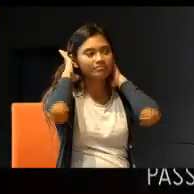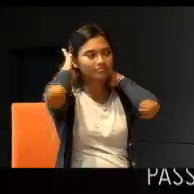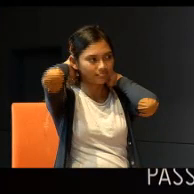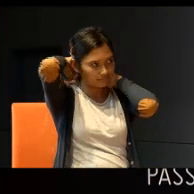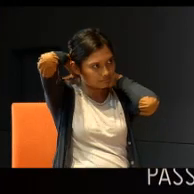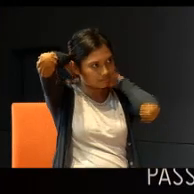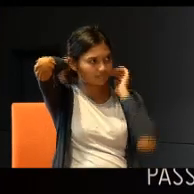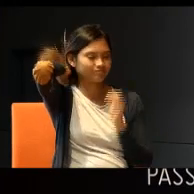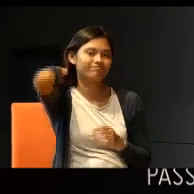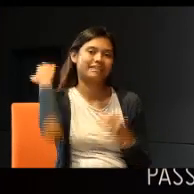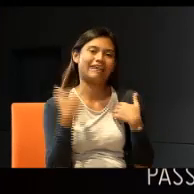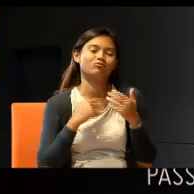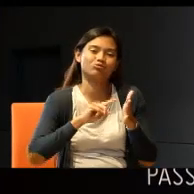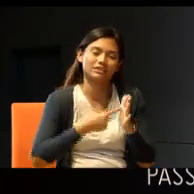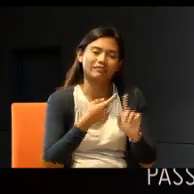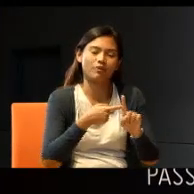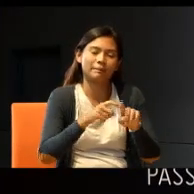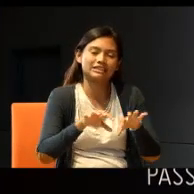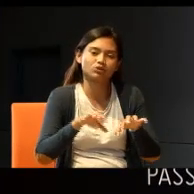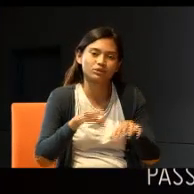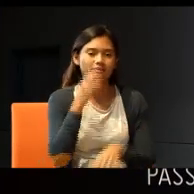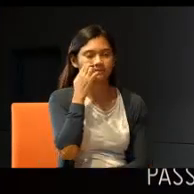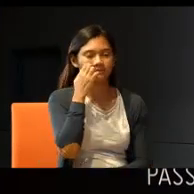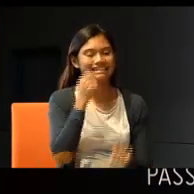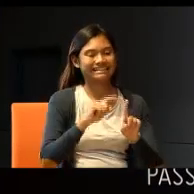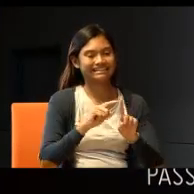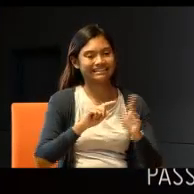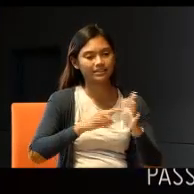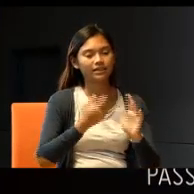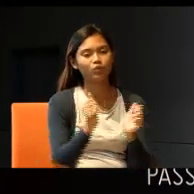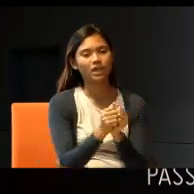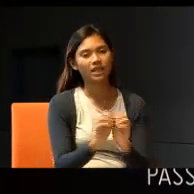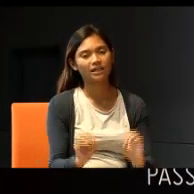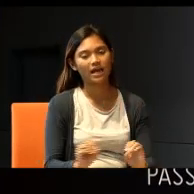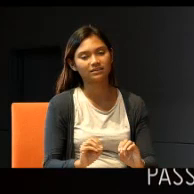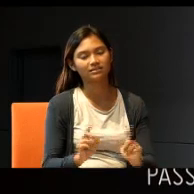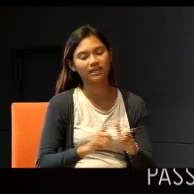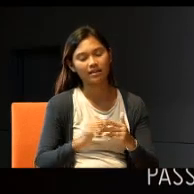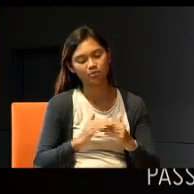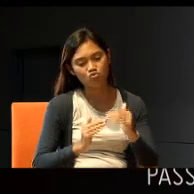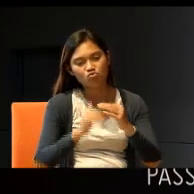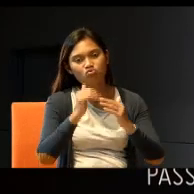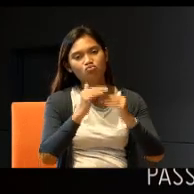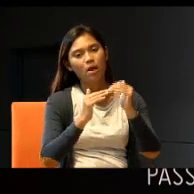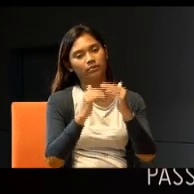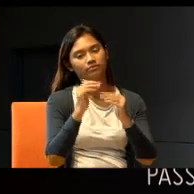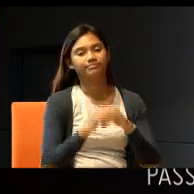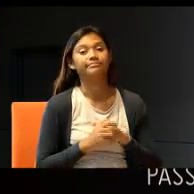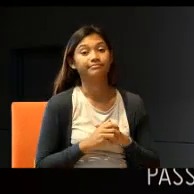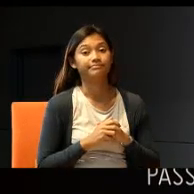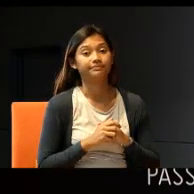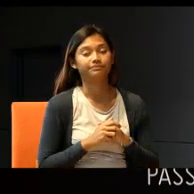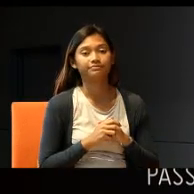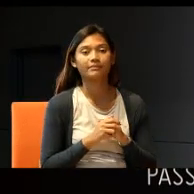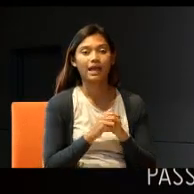we have to start from scratch, as in, start with nothing, then you have to, get something from there. So, the difference,